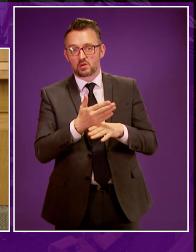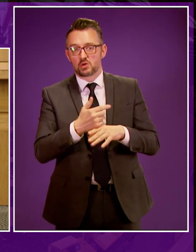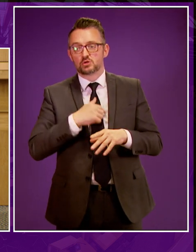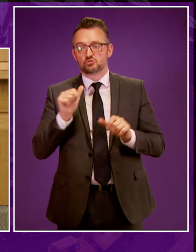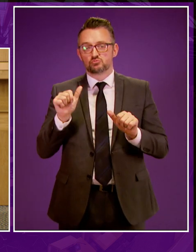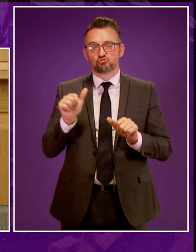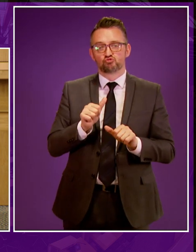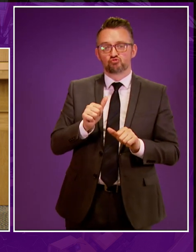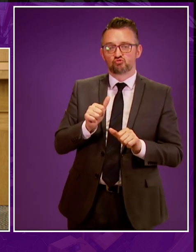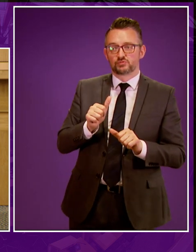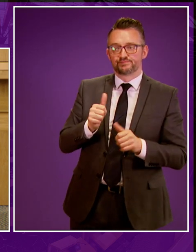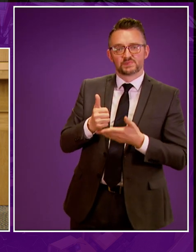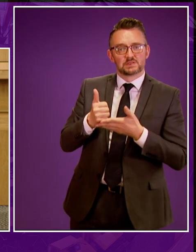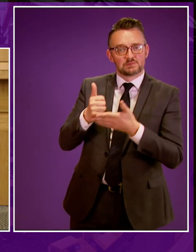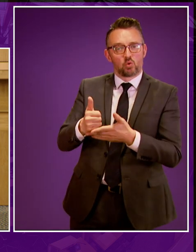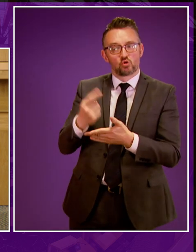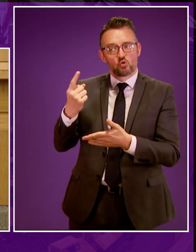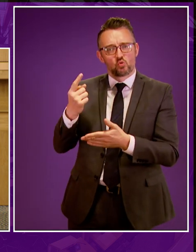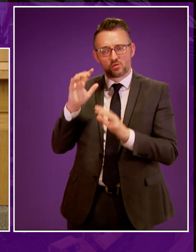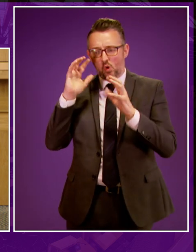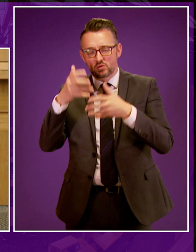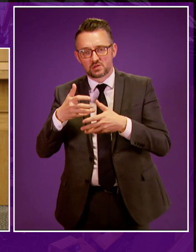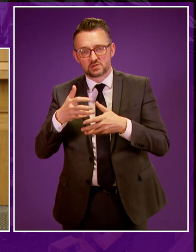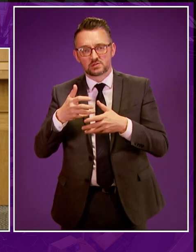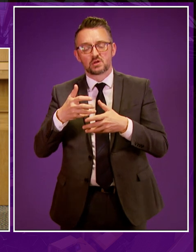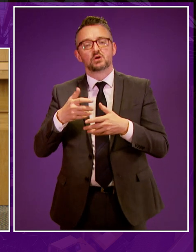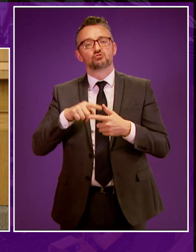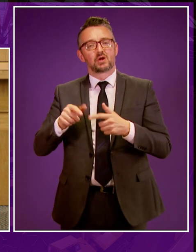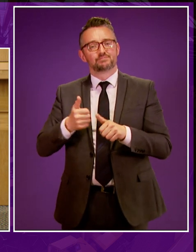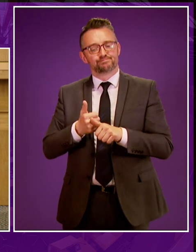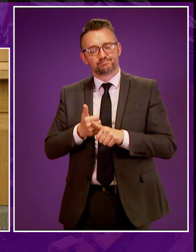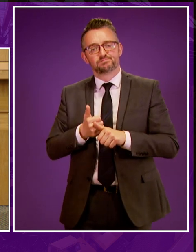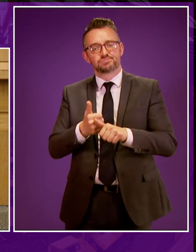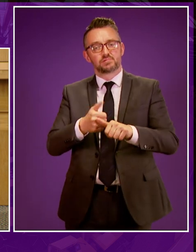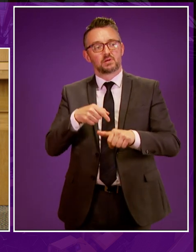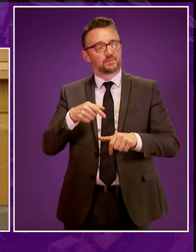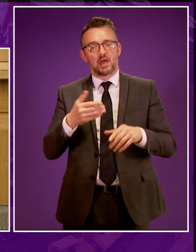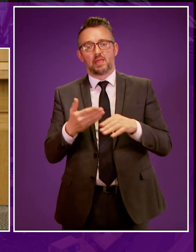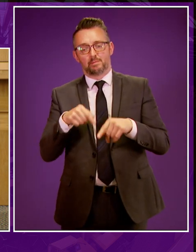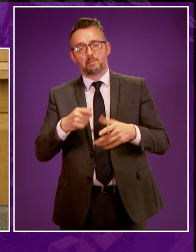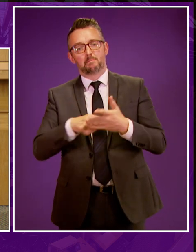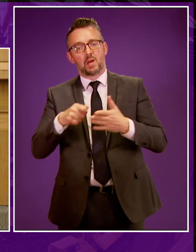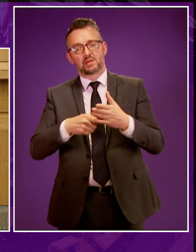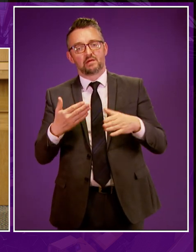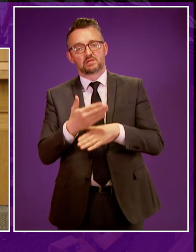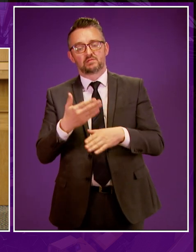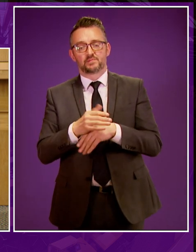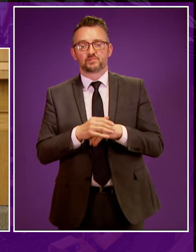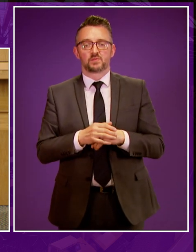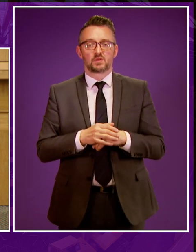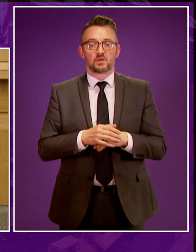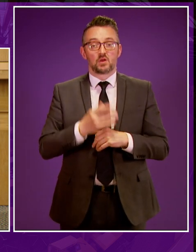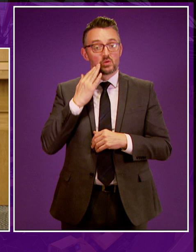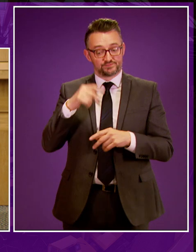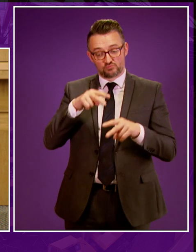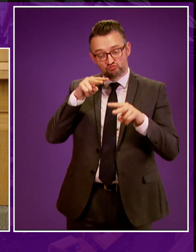to those who have been expressing concern and also help reinforce the effectiveness of this ban. As an aside, while ministers are